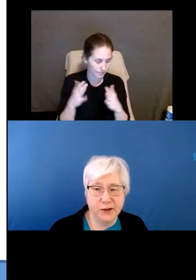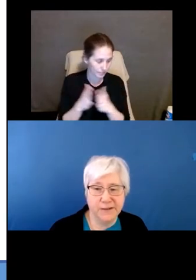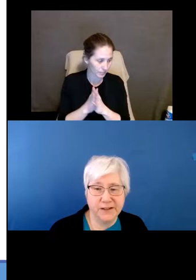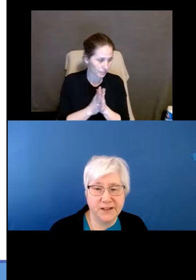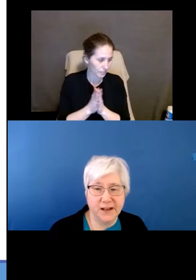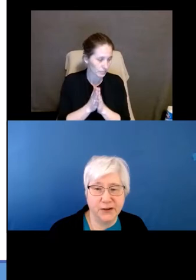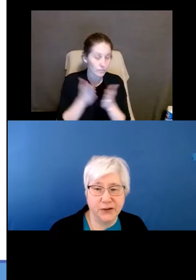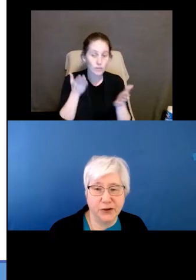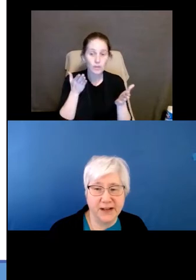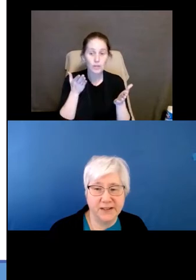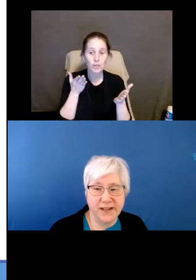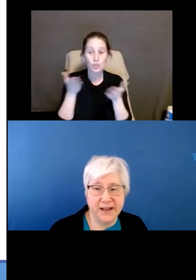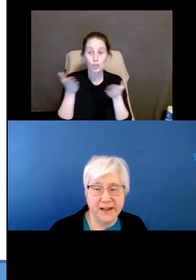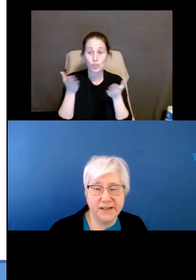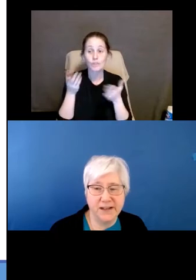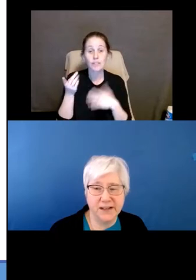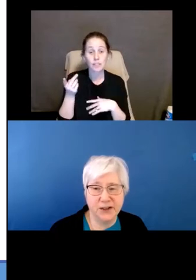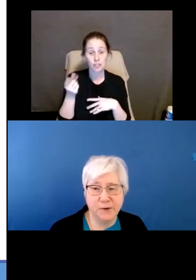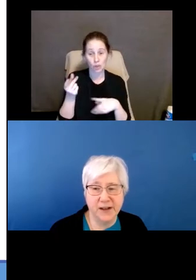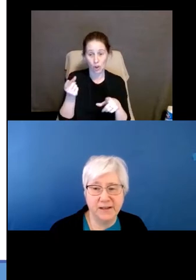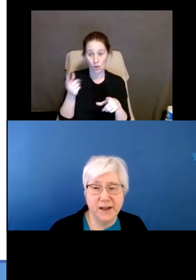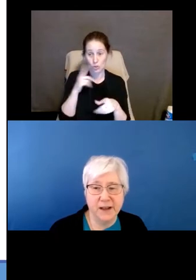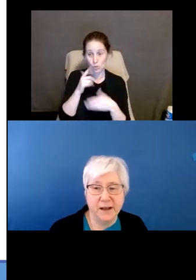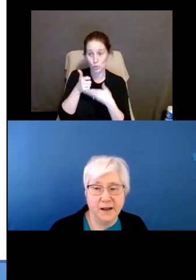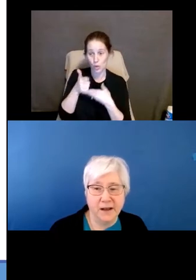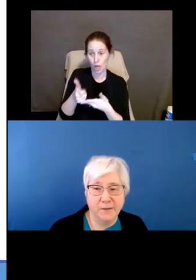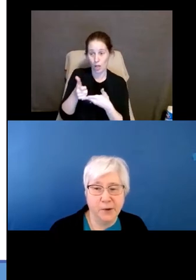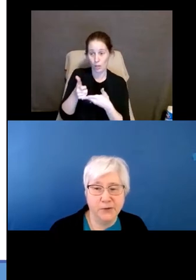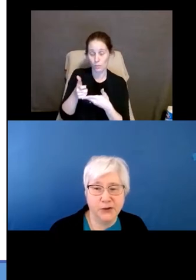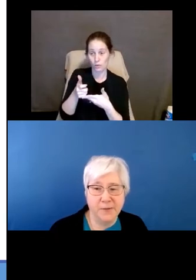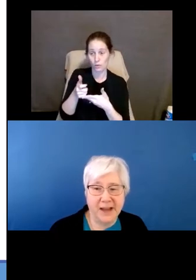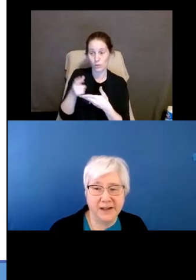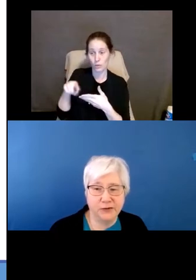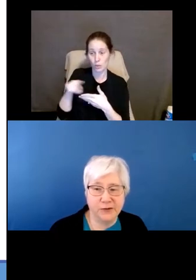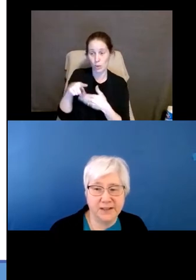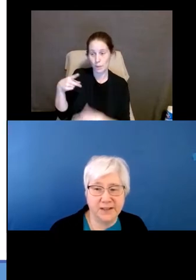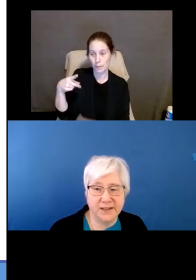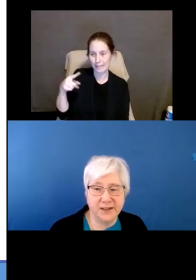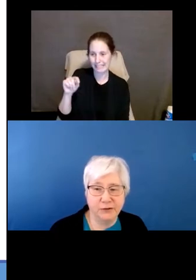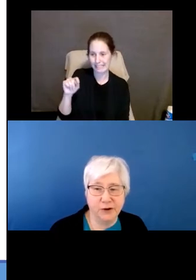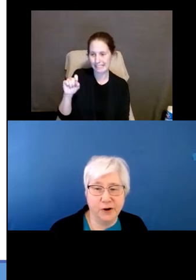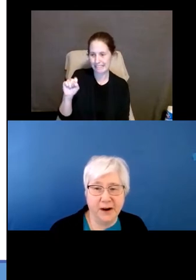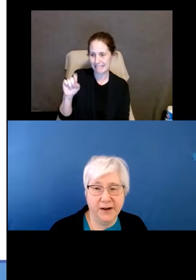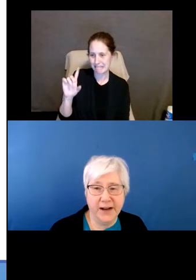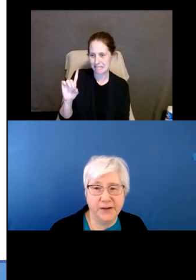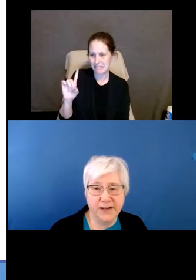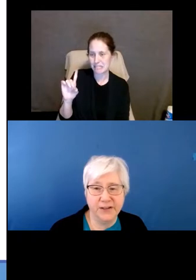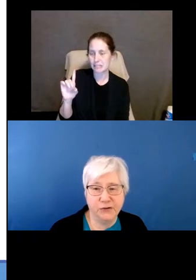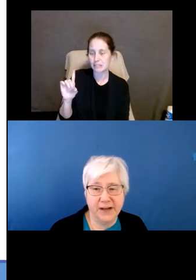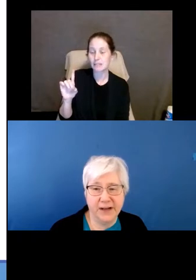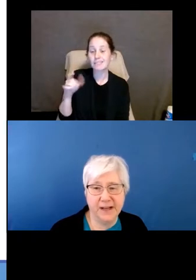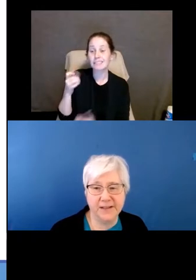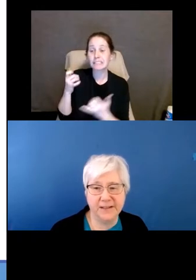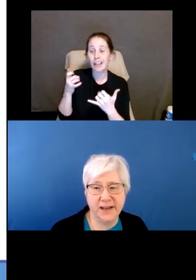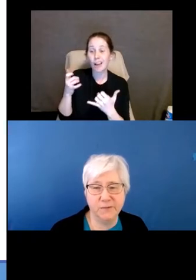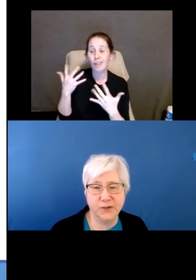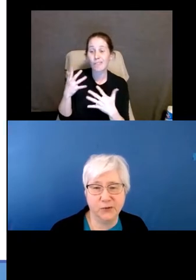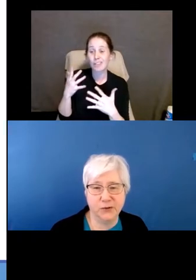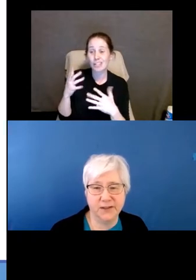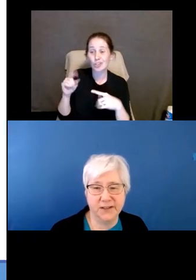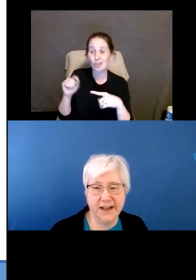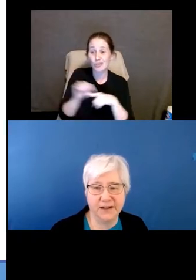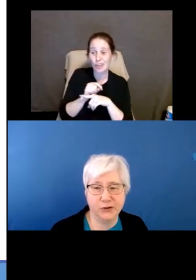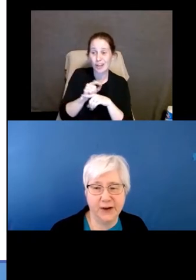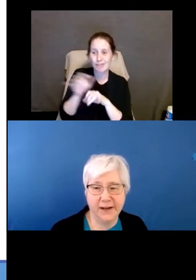service dogs that assist with post-traumatic stress syndrome are nowadays trained by the same